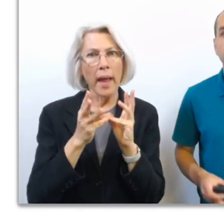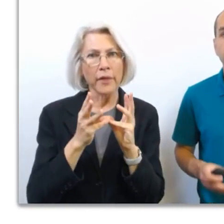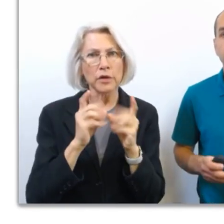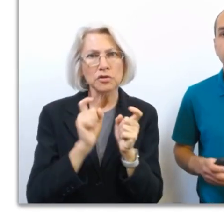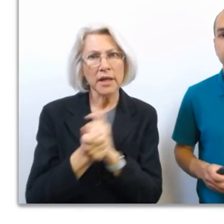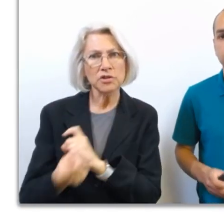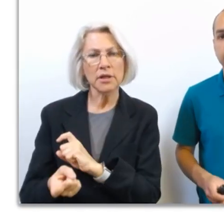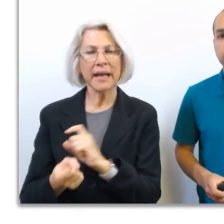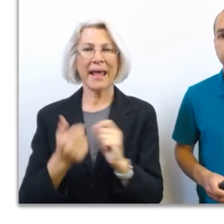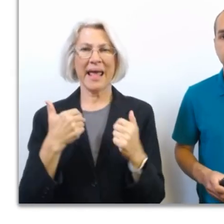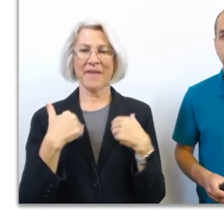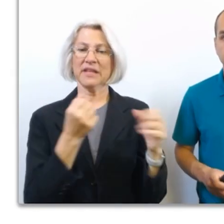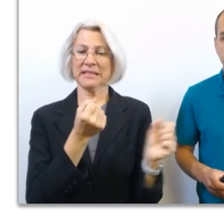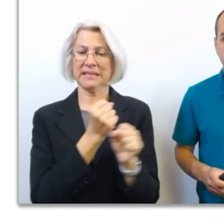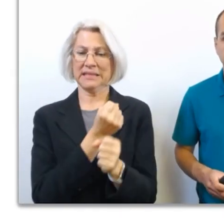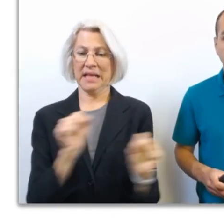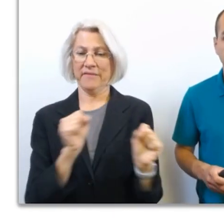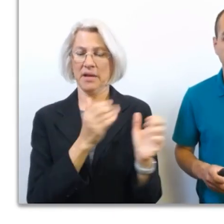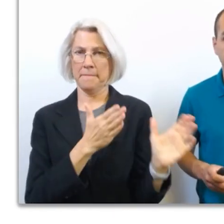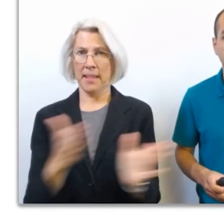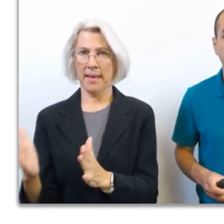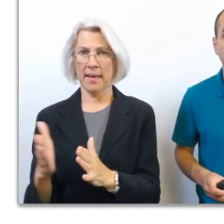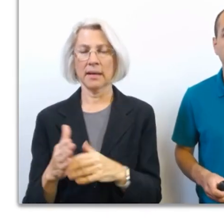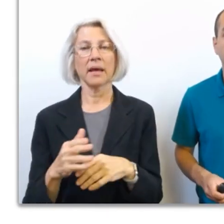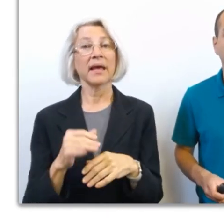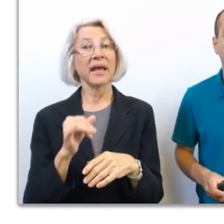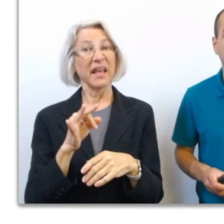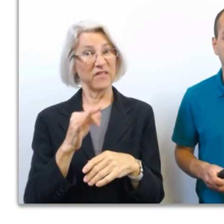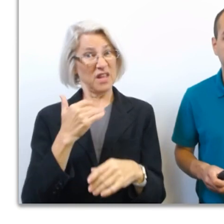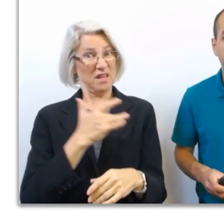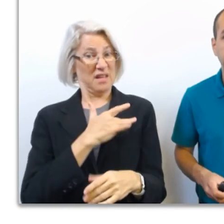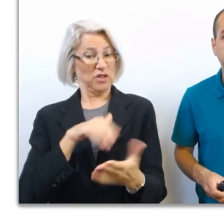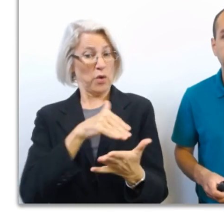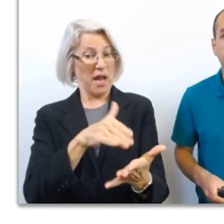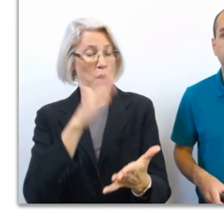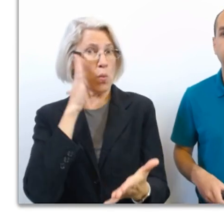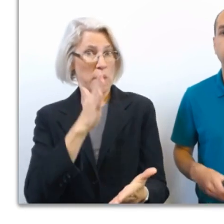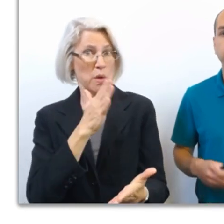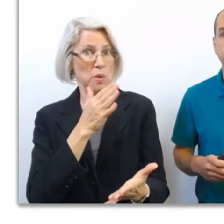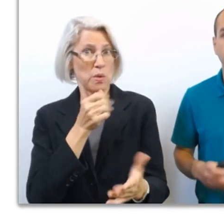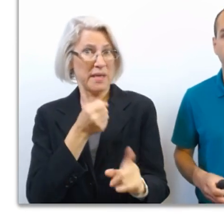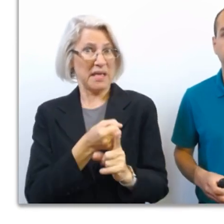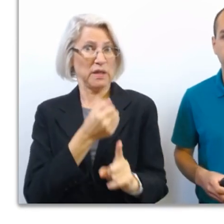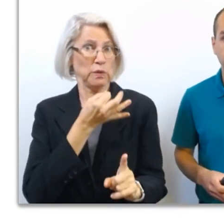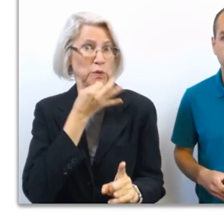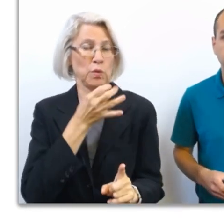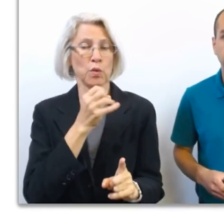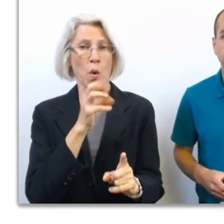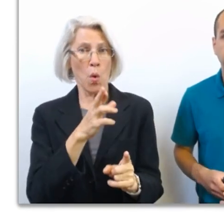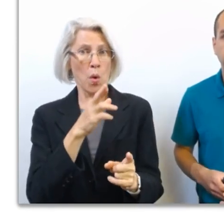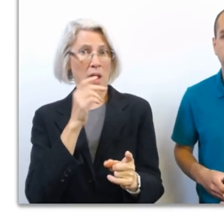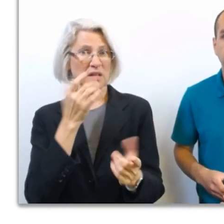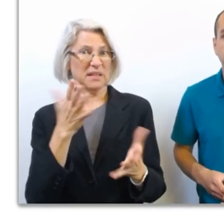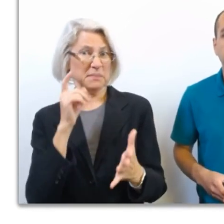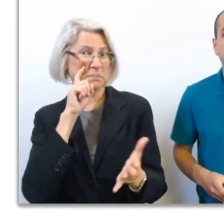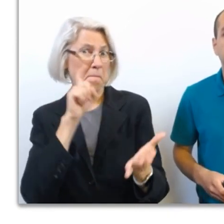Once a storm is likely to produce a tornado very soon, or if one is spotted, a tornado warning is issued.